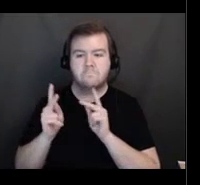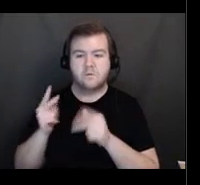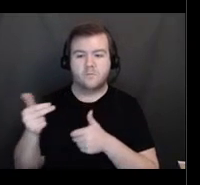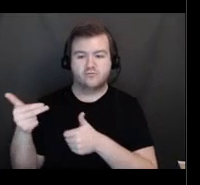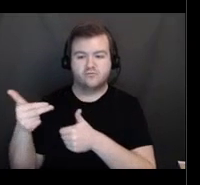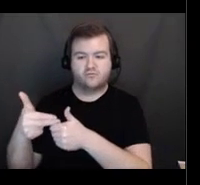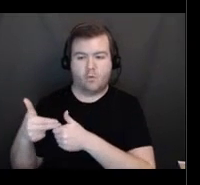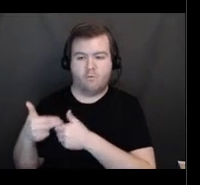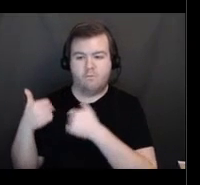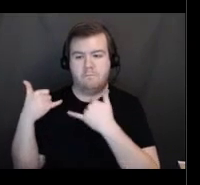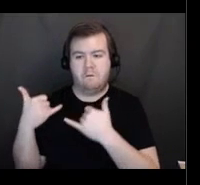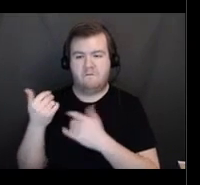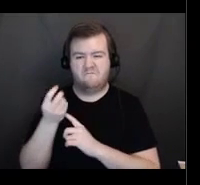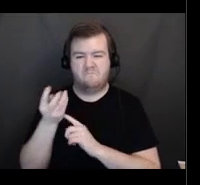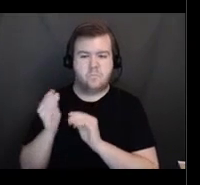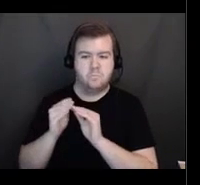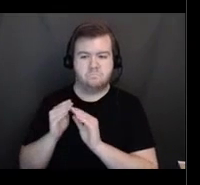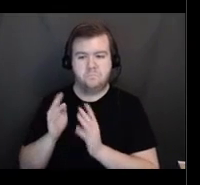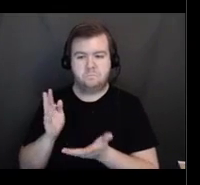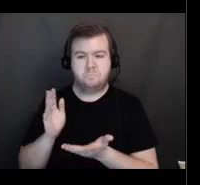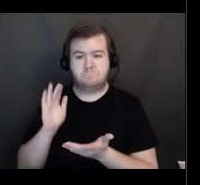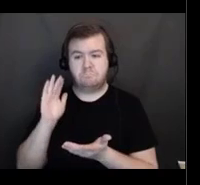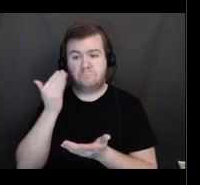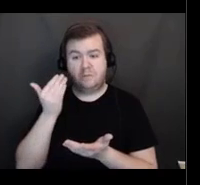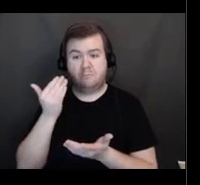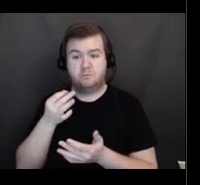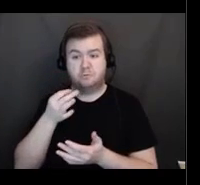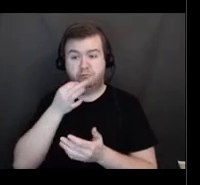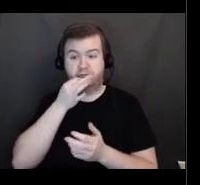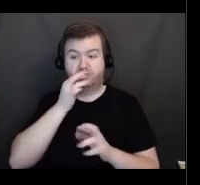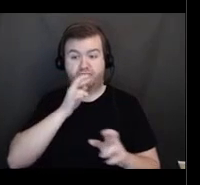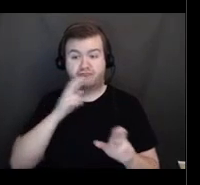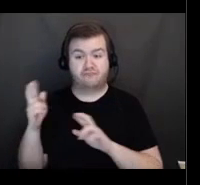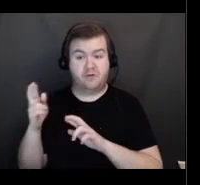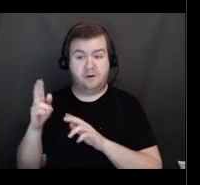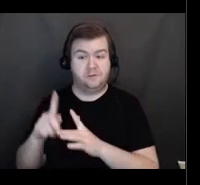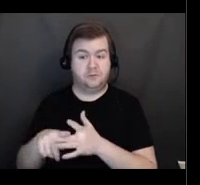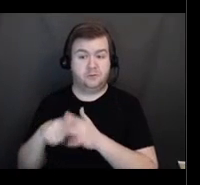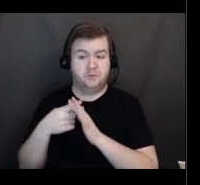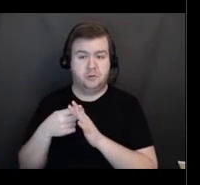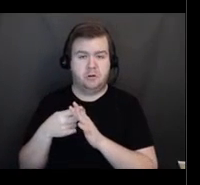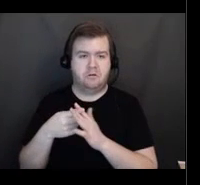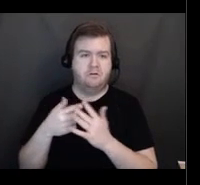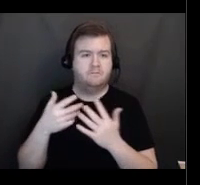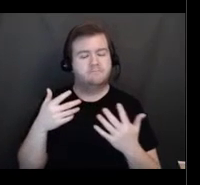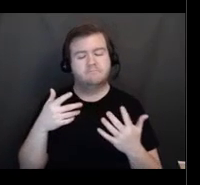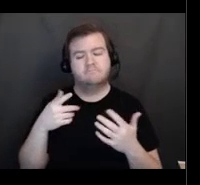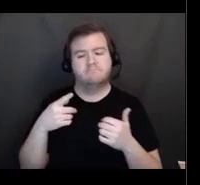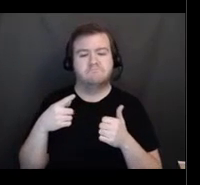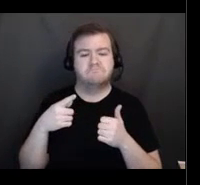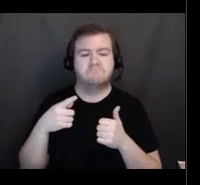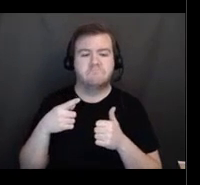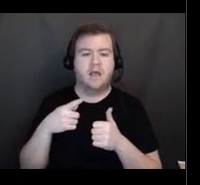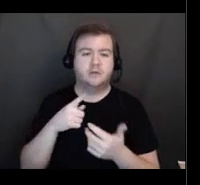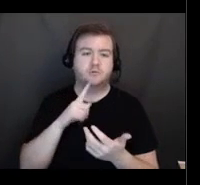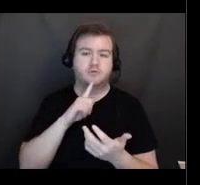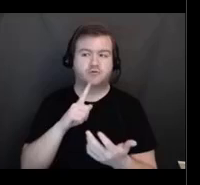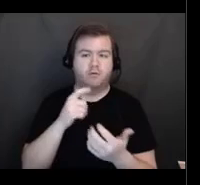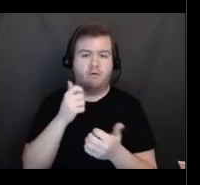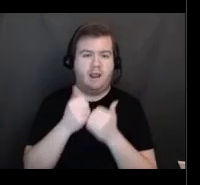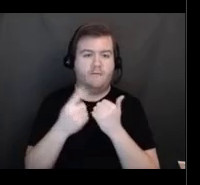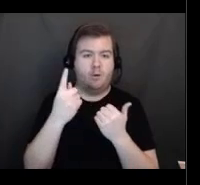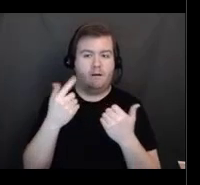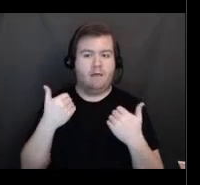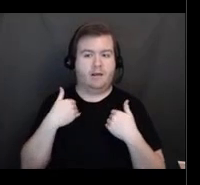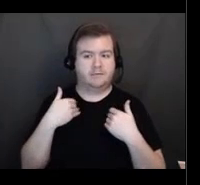it looks like we will be able to begin in just a minute. I want to make sure that everybody has a chance to